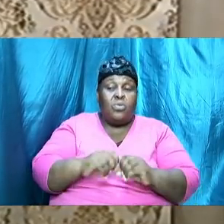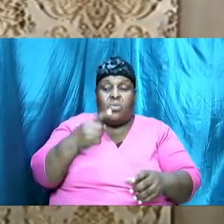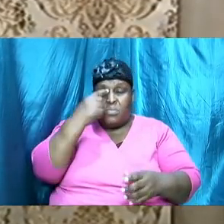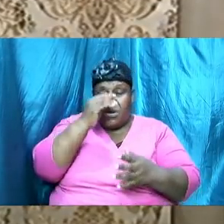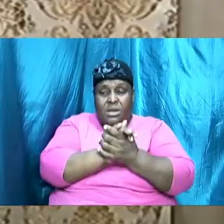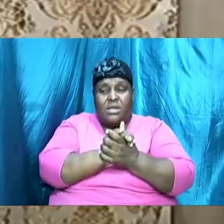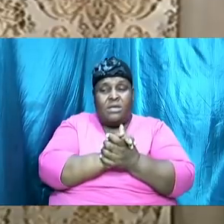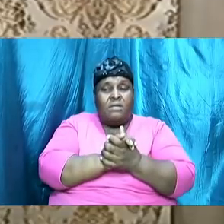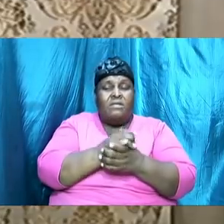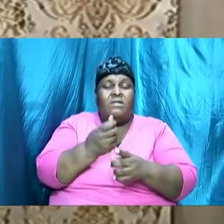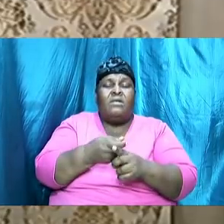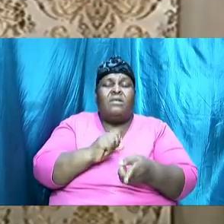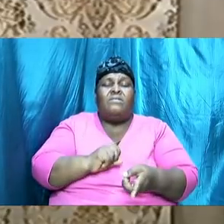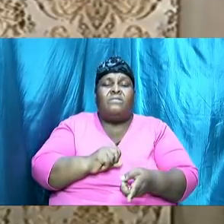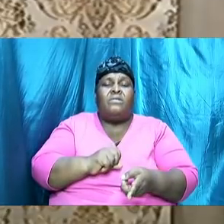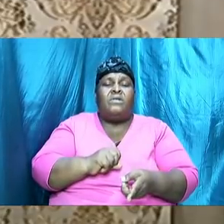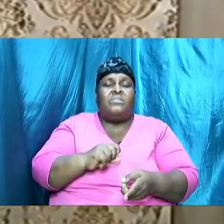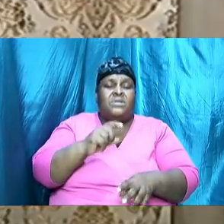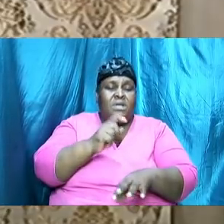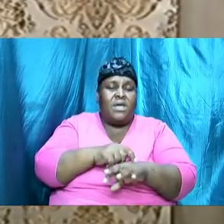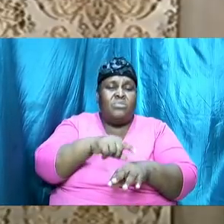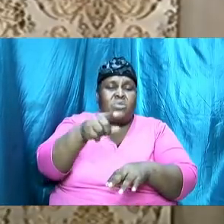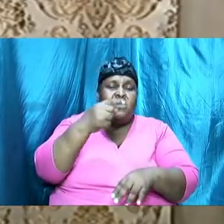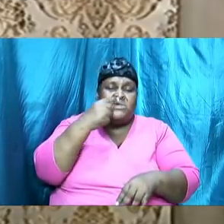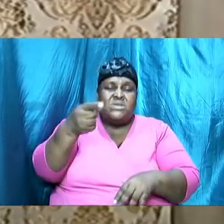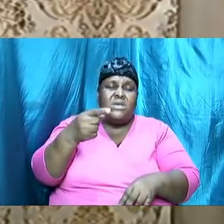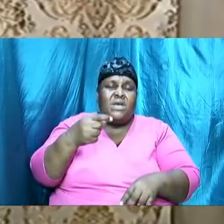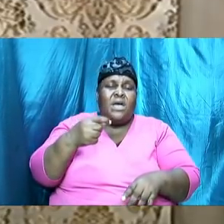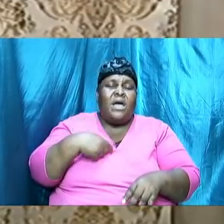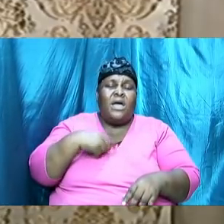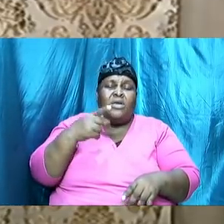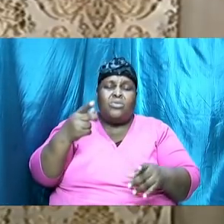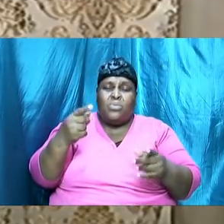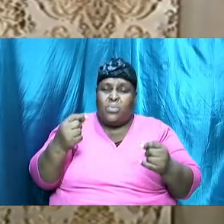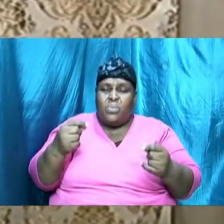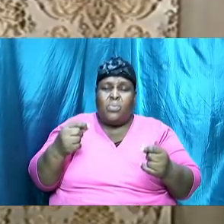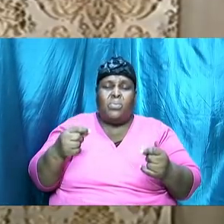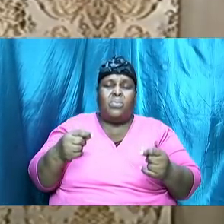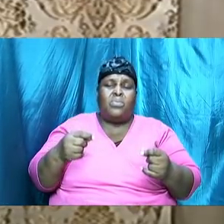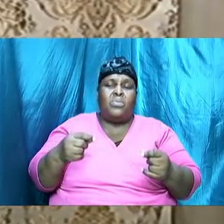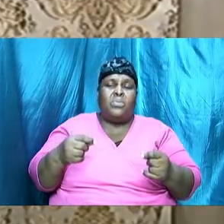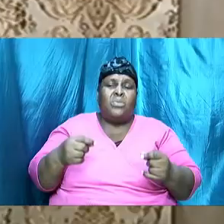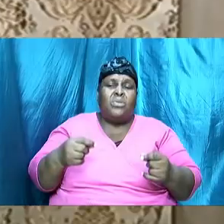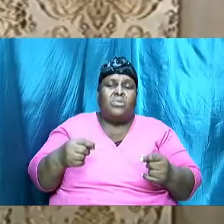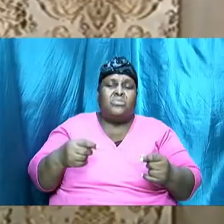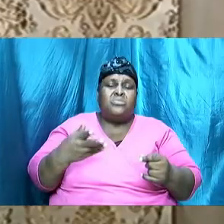from the moment you say I do there is not going to be attacks on you